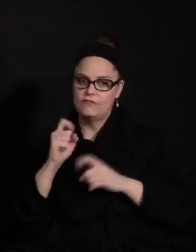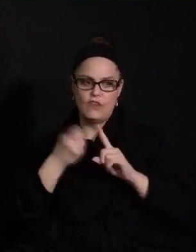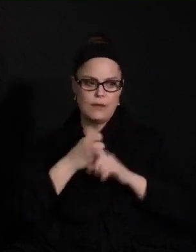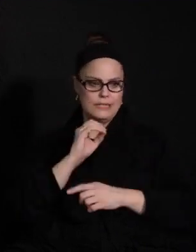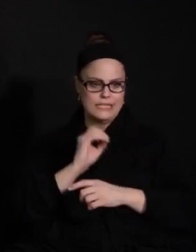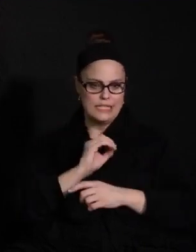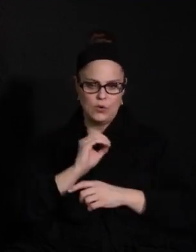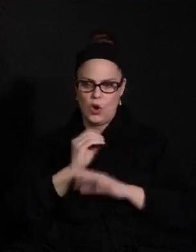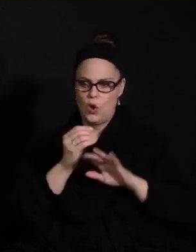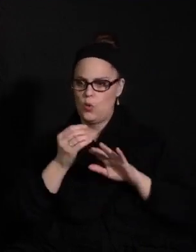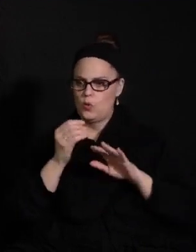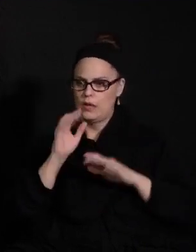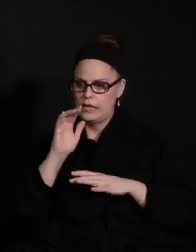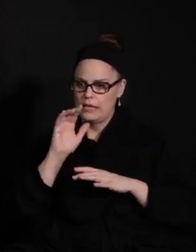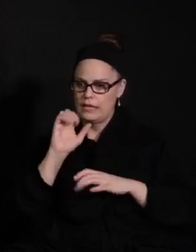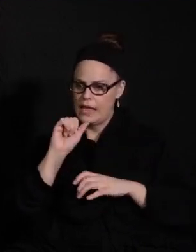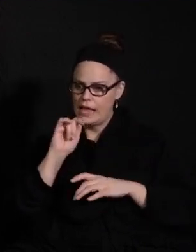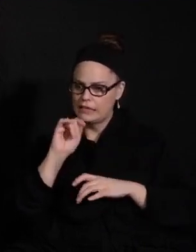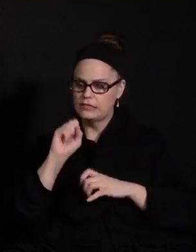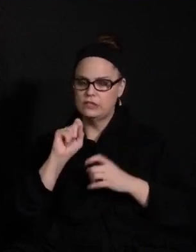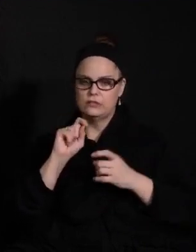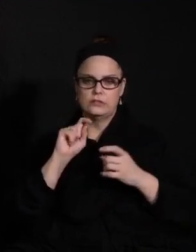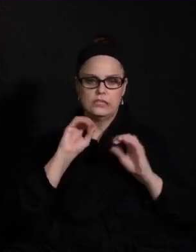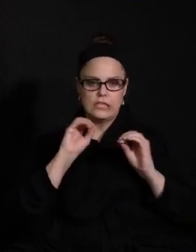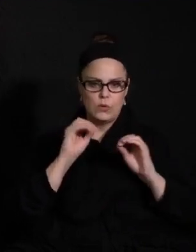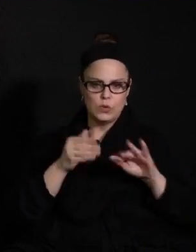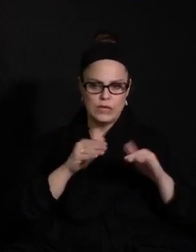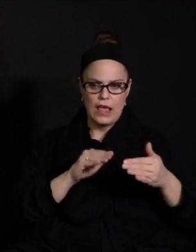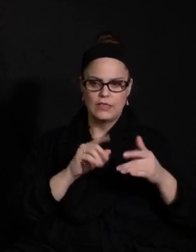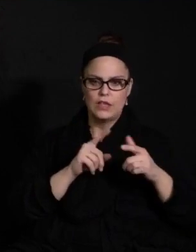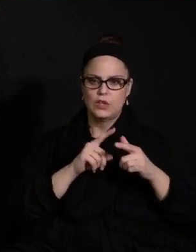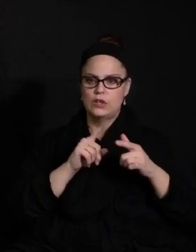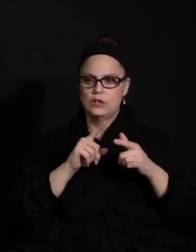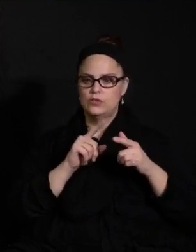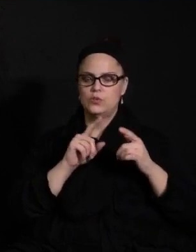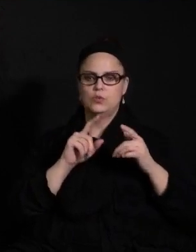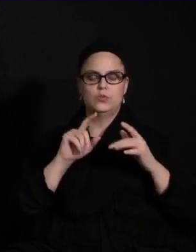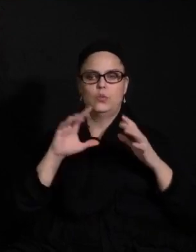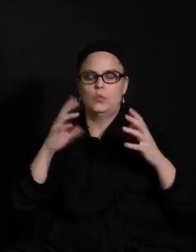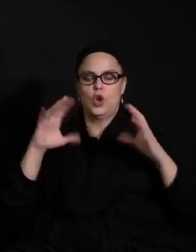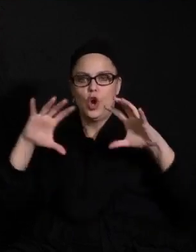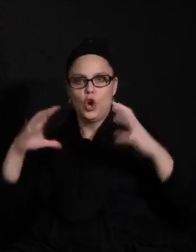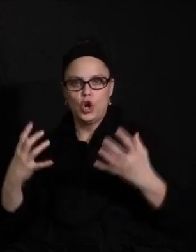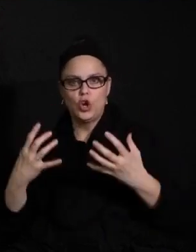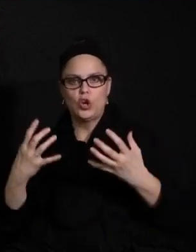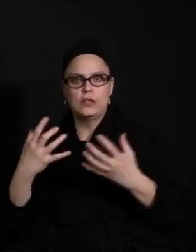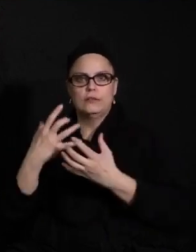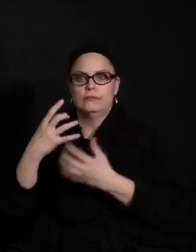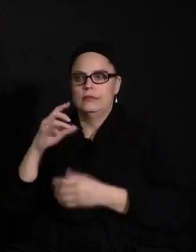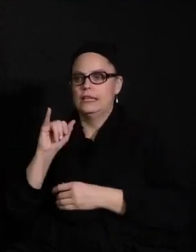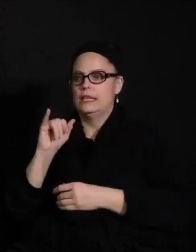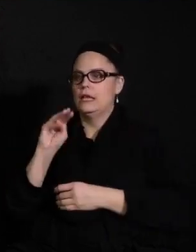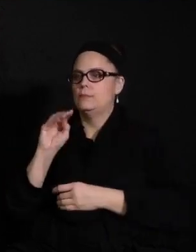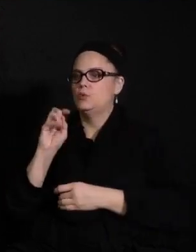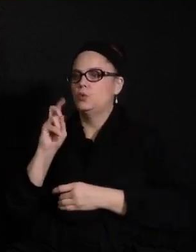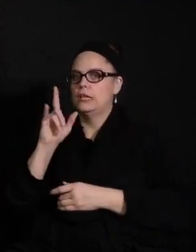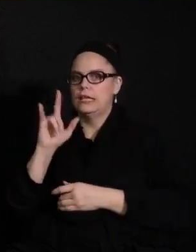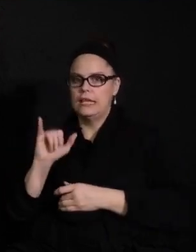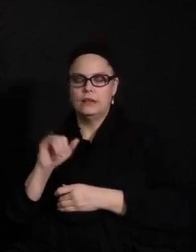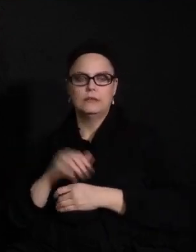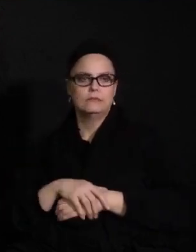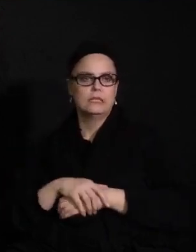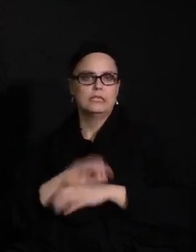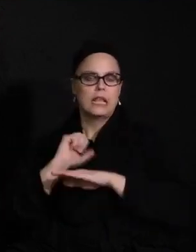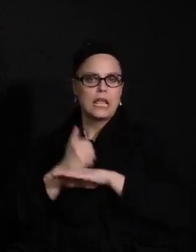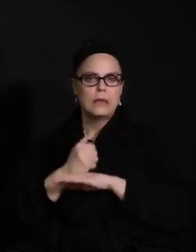cases, zero deaths and things like that to different stages of herd immunity and what it might mean to some of the safety measures that are in place. As I